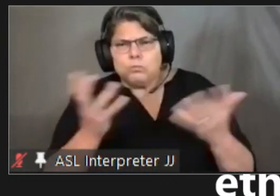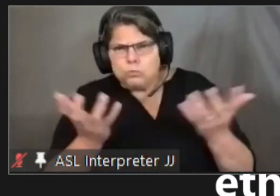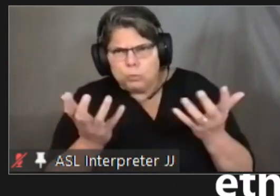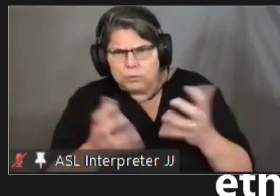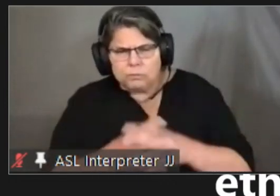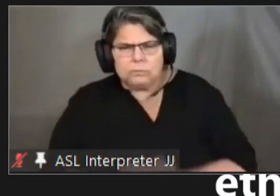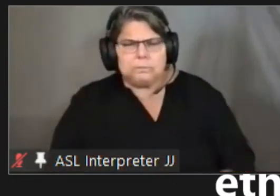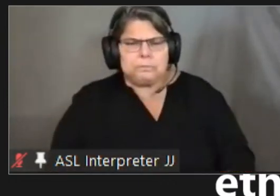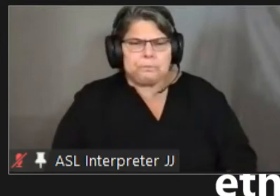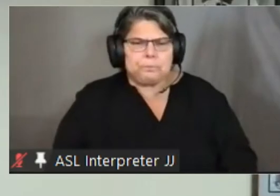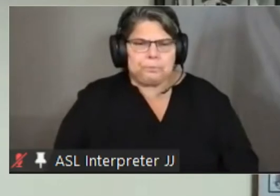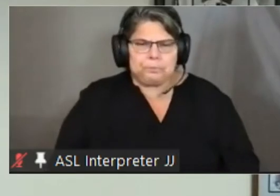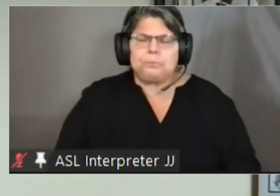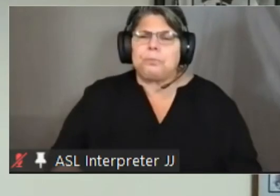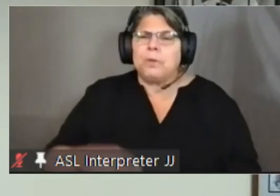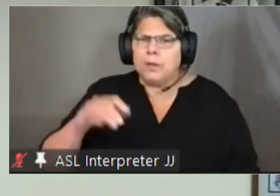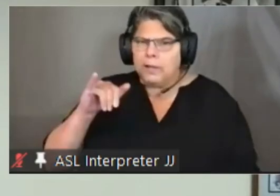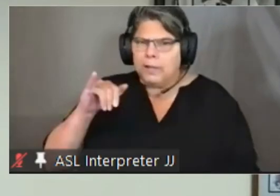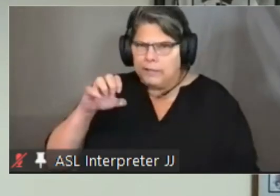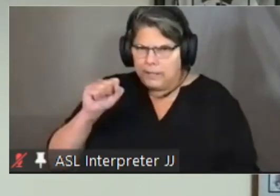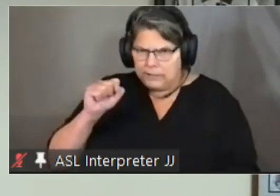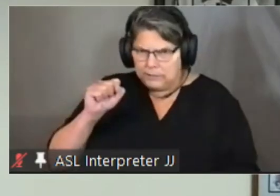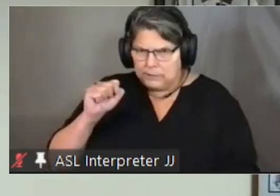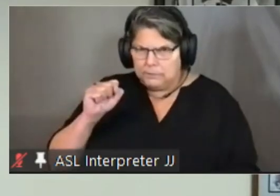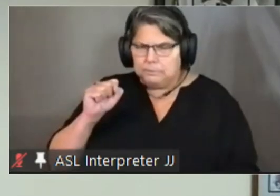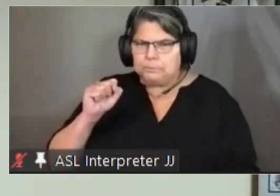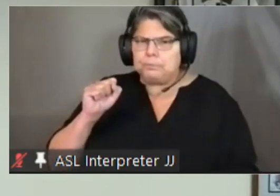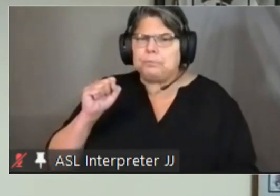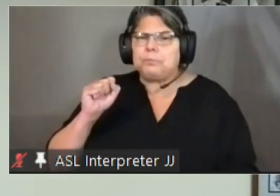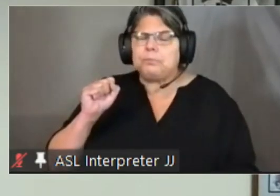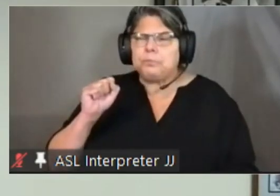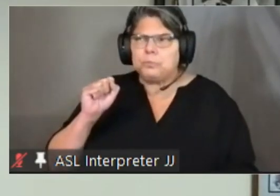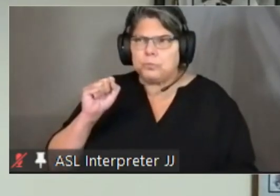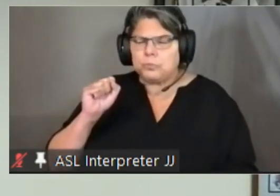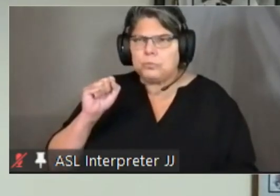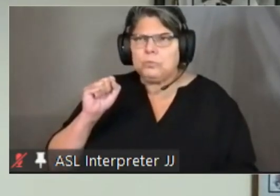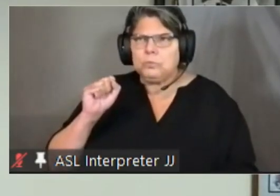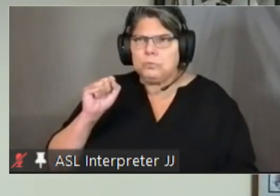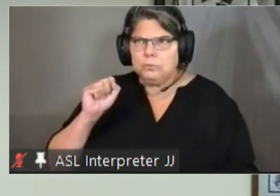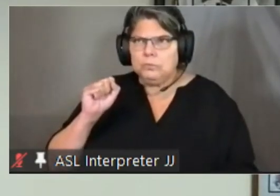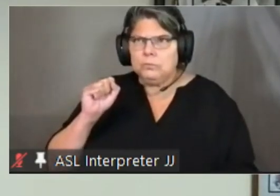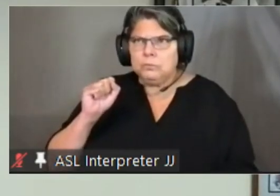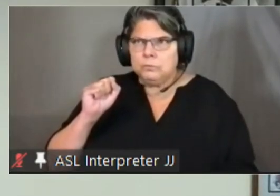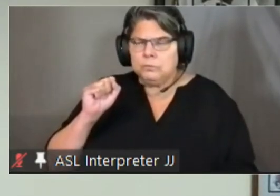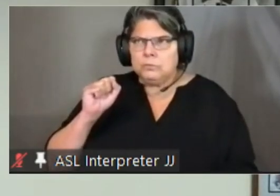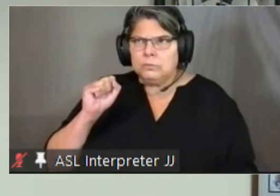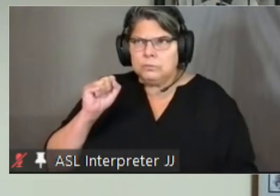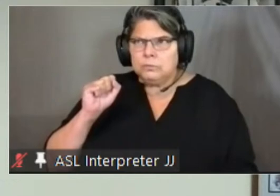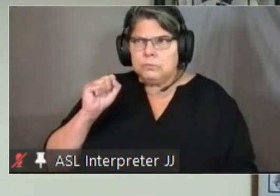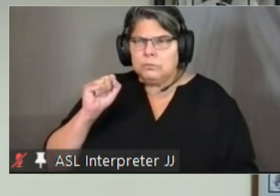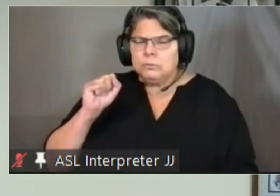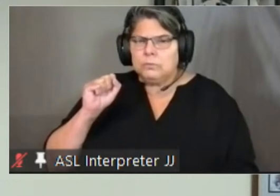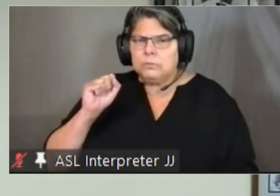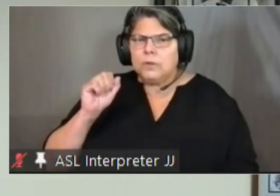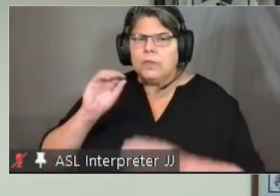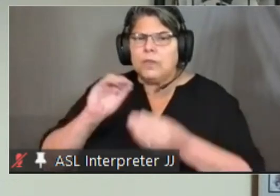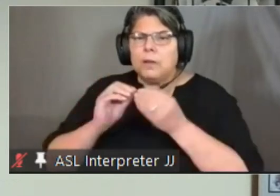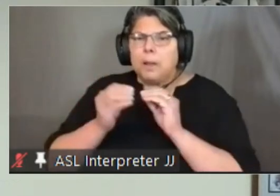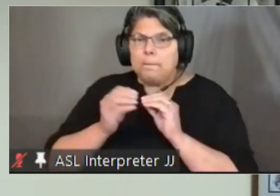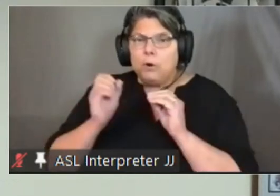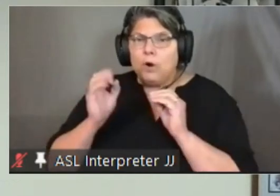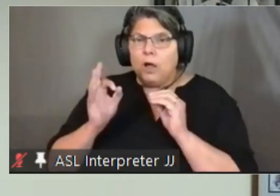yes um so the number um of